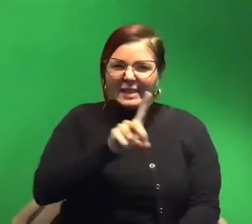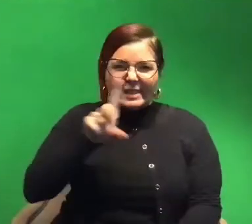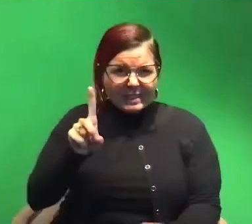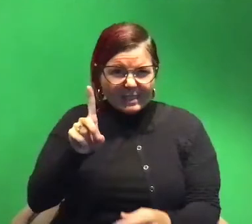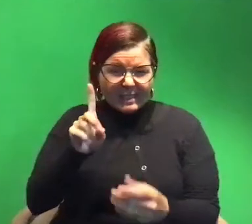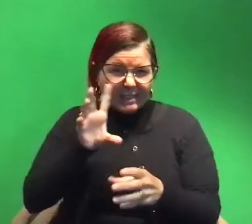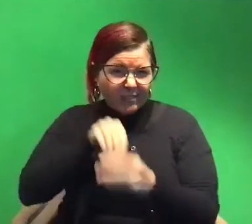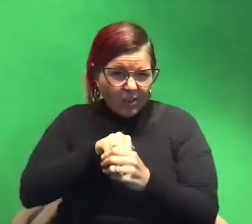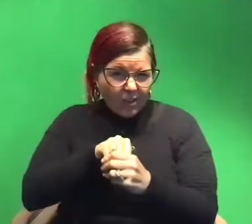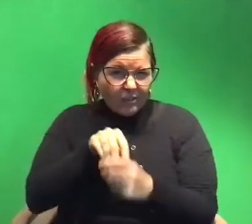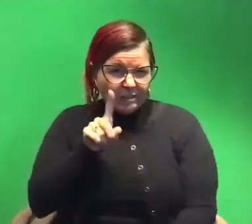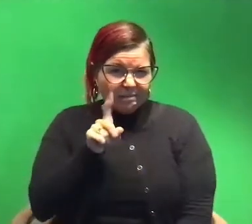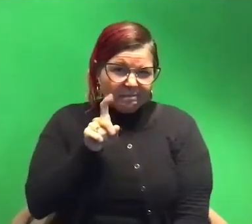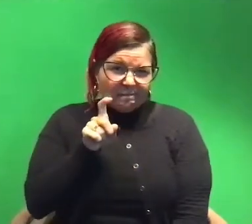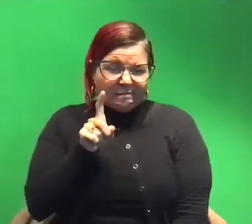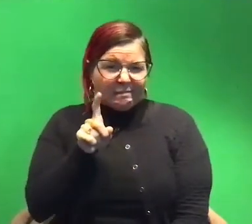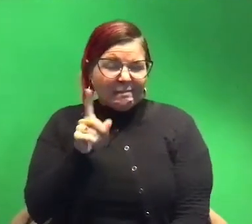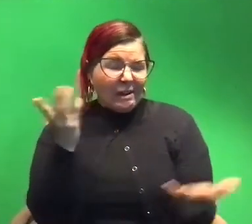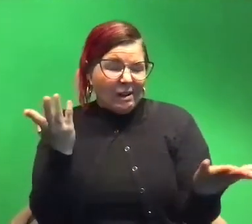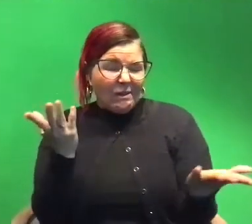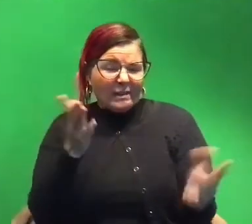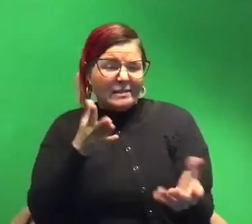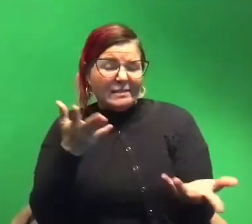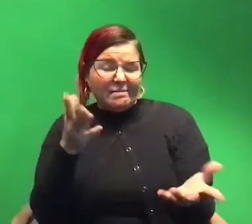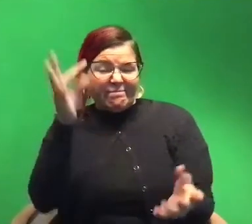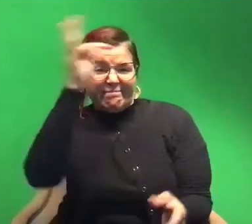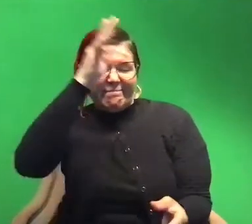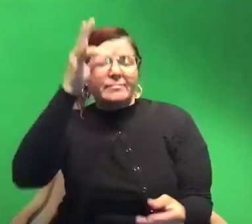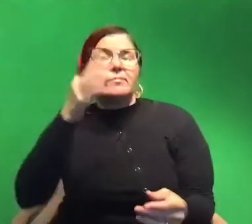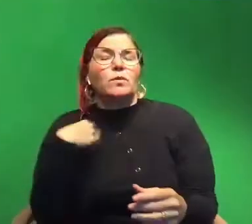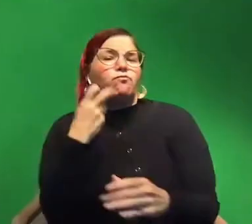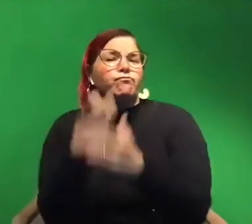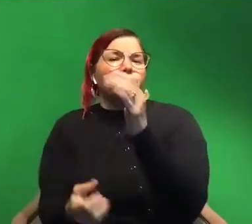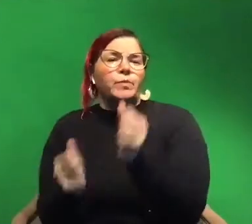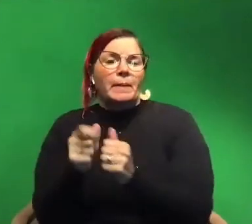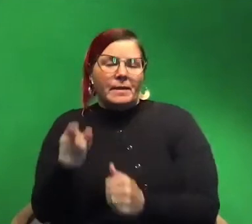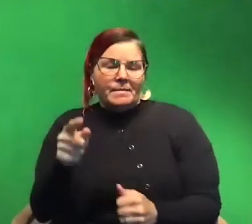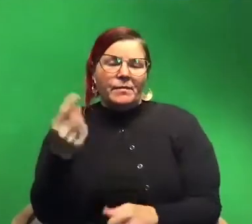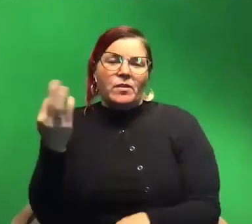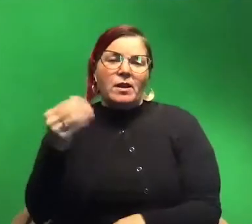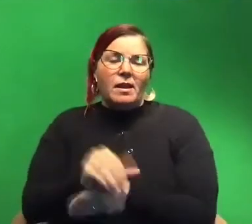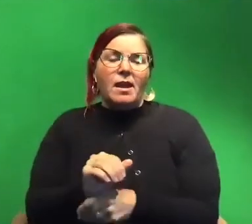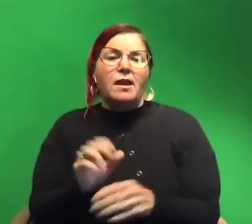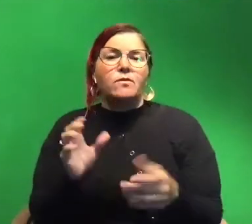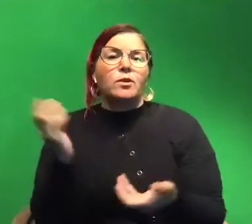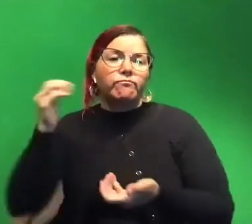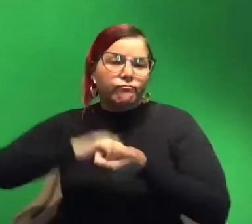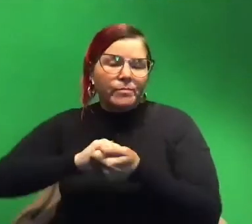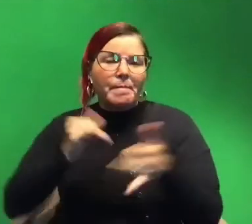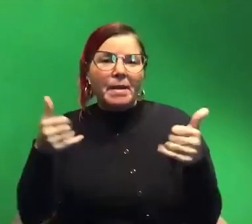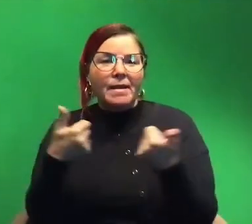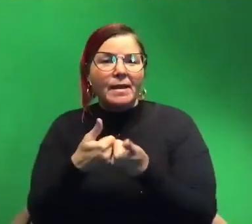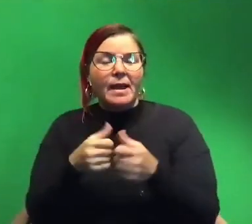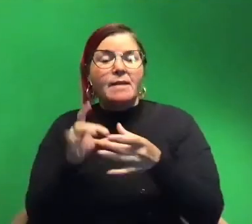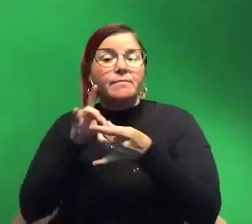do with it, but like that's the end of my understanding. So I'm just gonna dive in with him. We're gonna collectively play a game that's squid